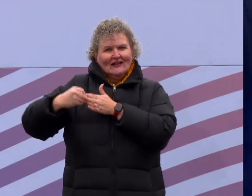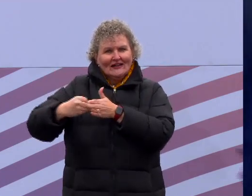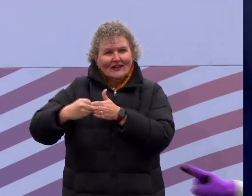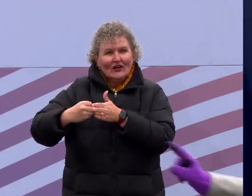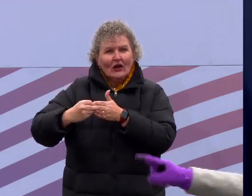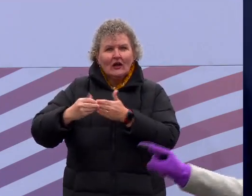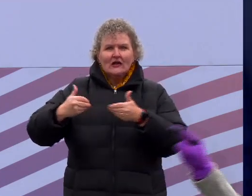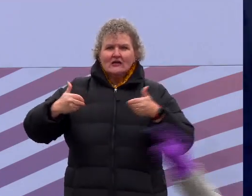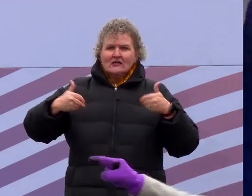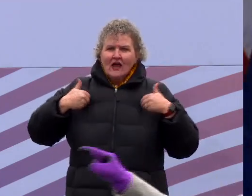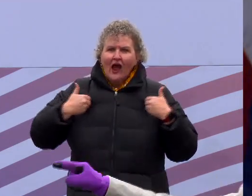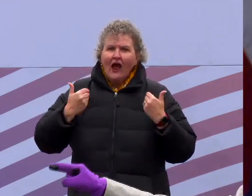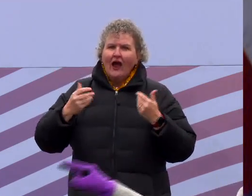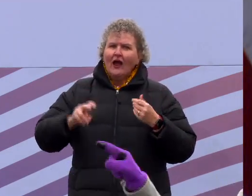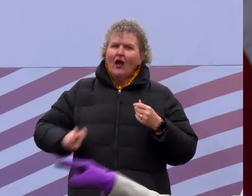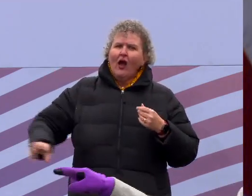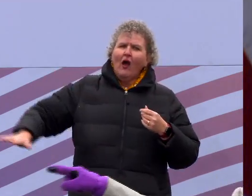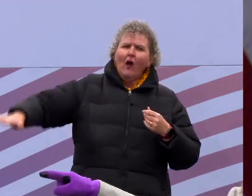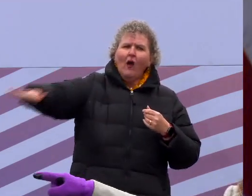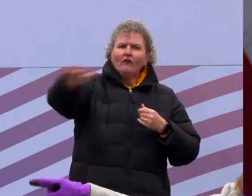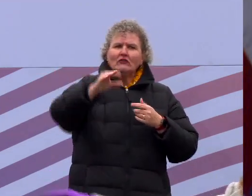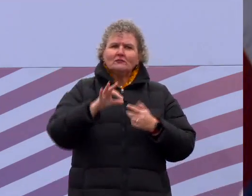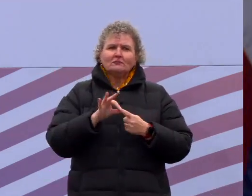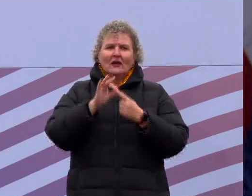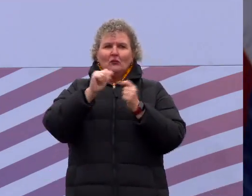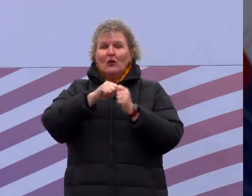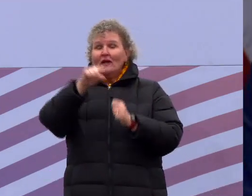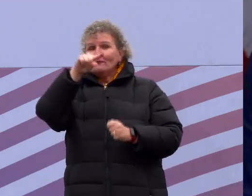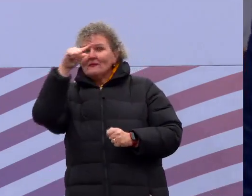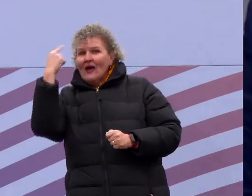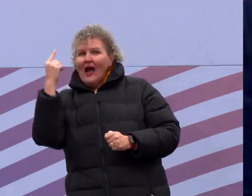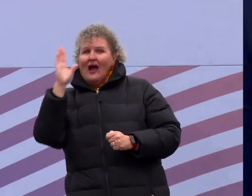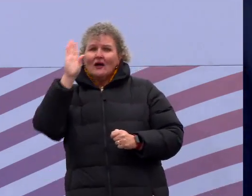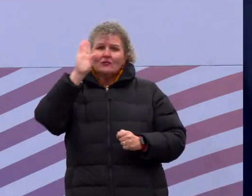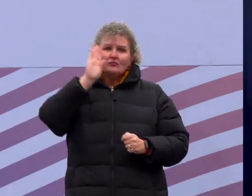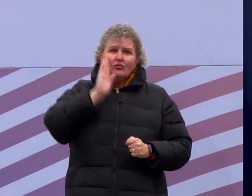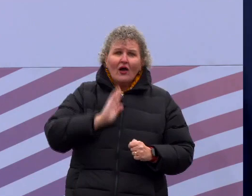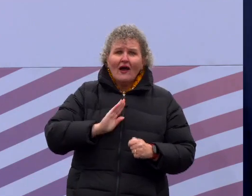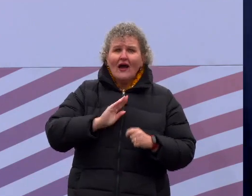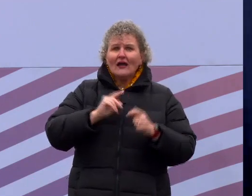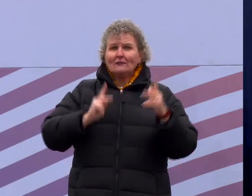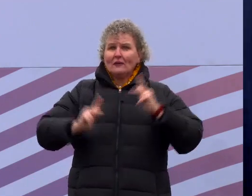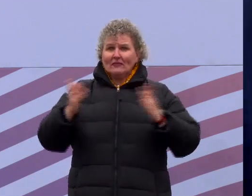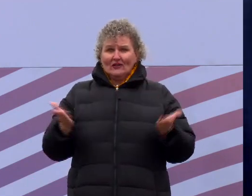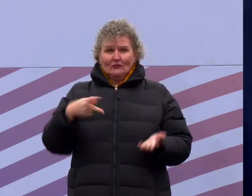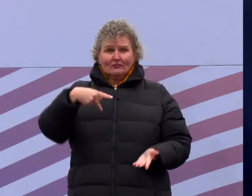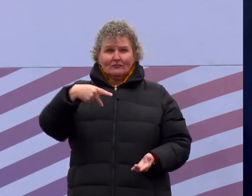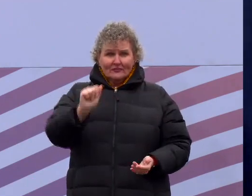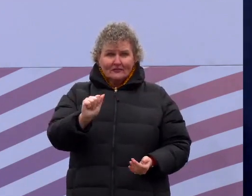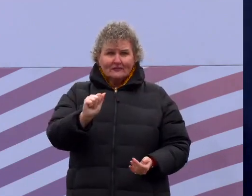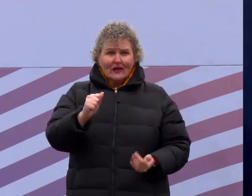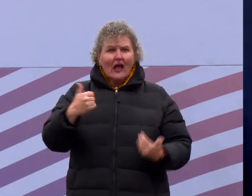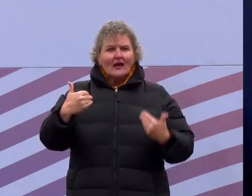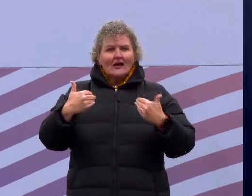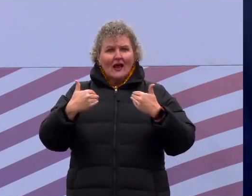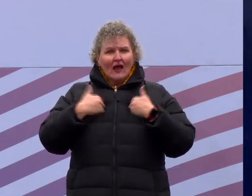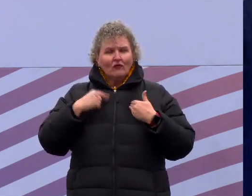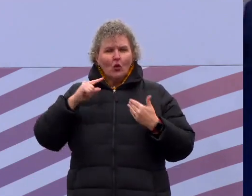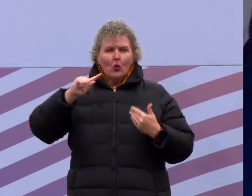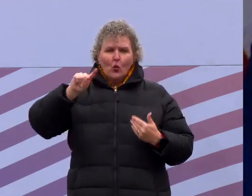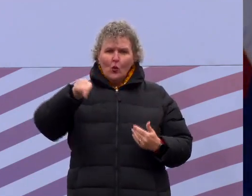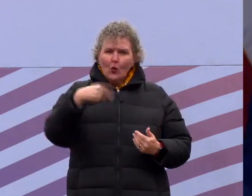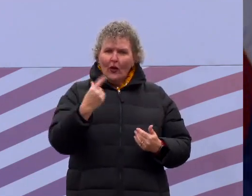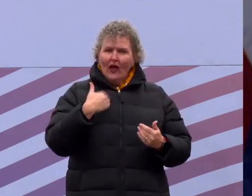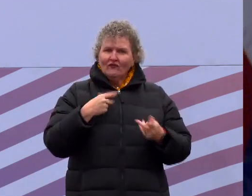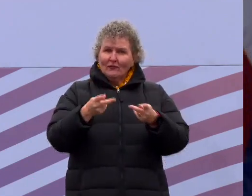especially black and brown young people, that Pennsylvania has and will always be a place where all